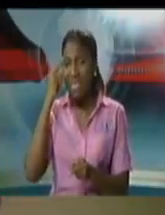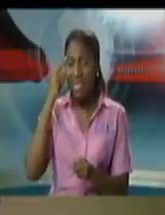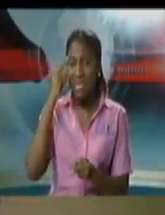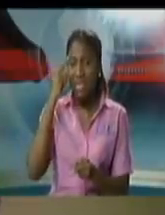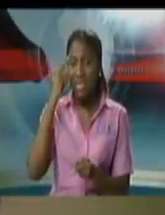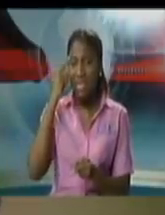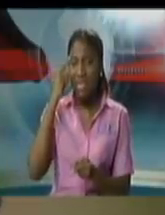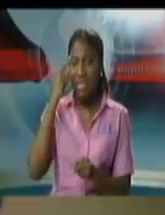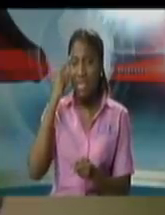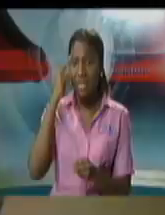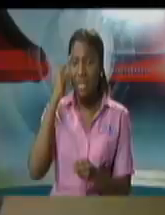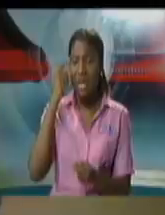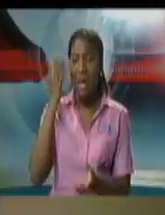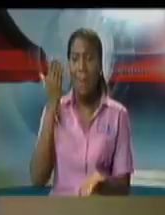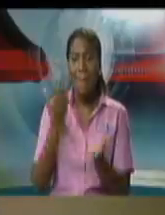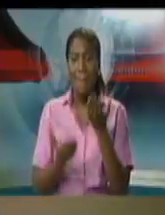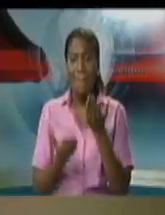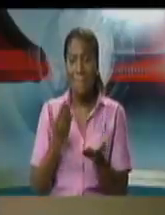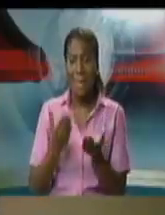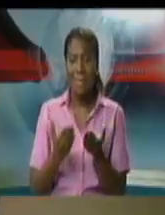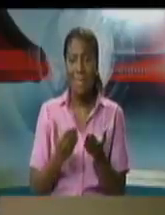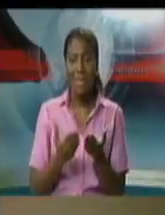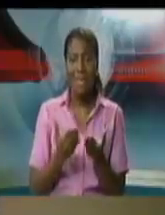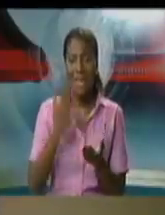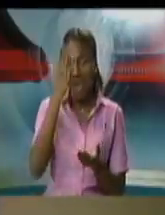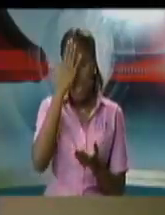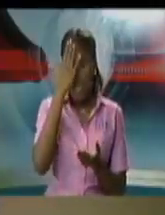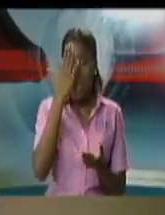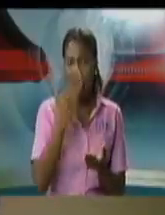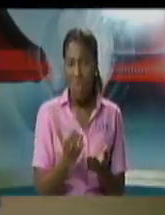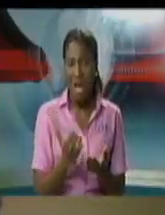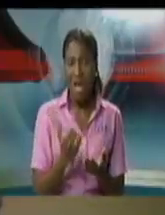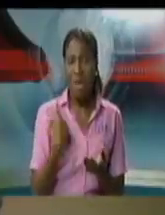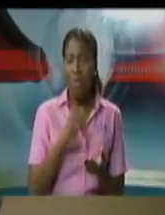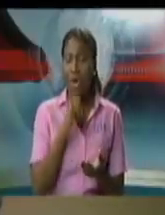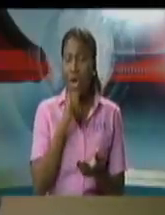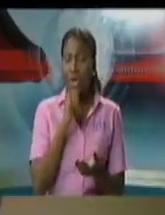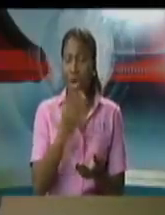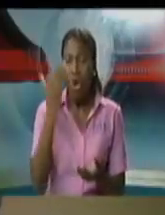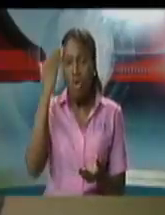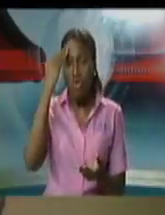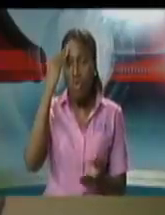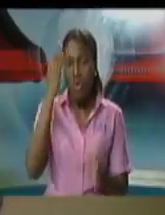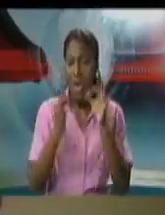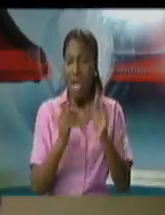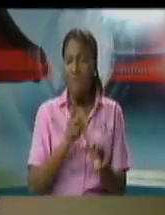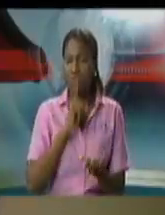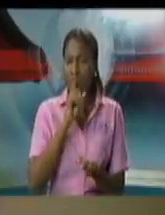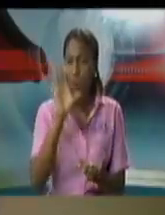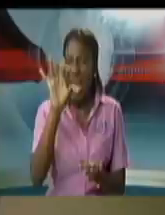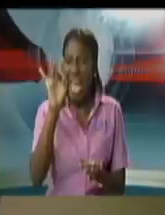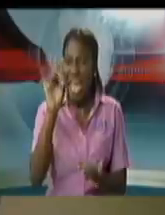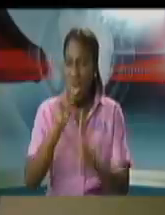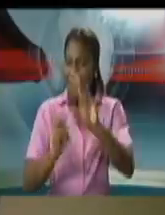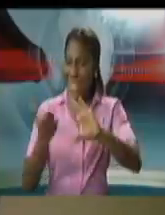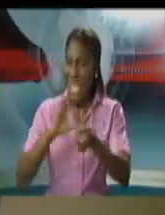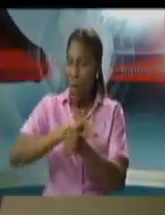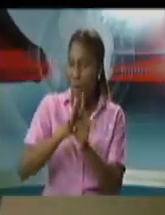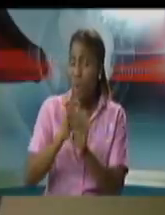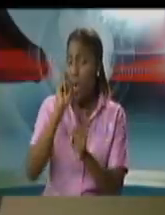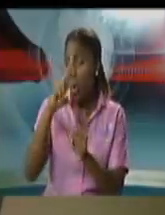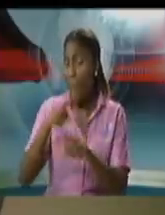may not be um a true reflection of what is happening can you just clarify that and the procedure if someone is suspected